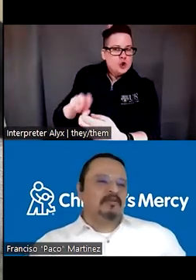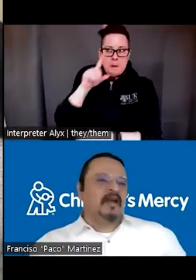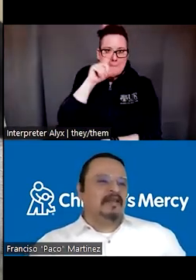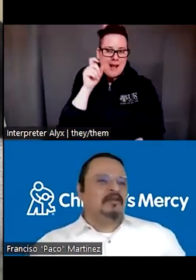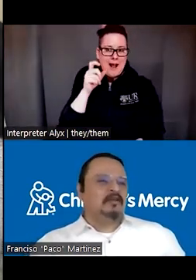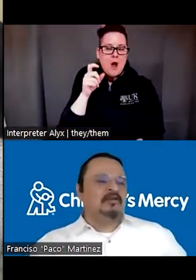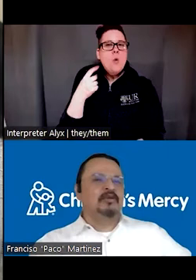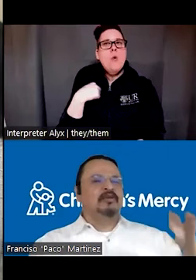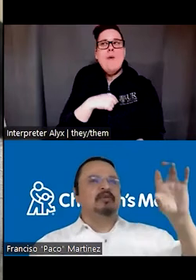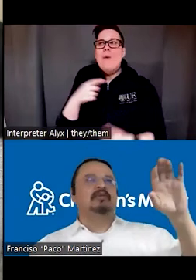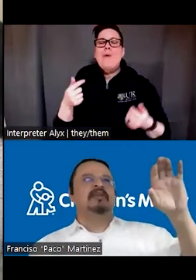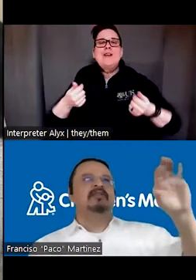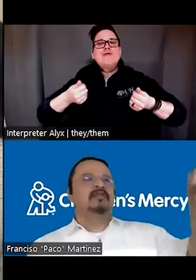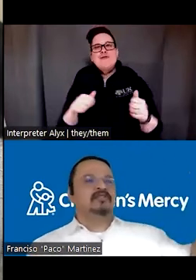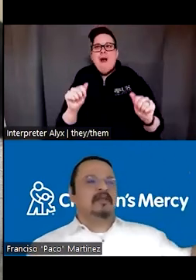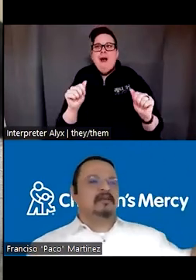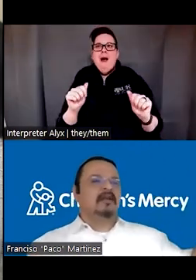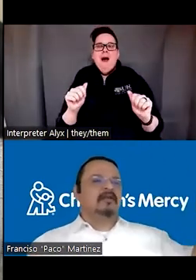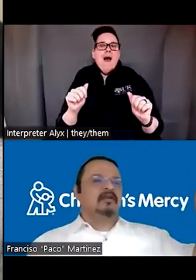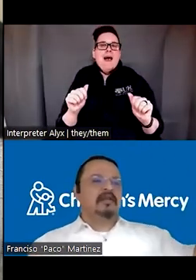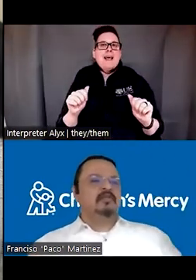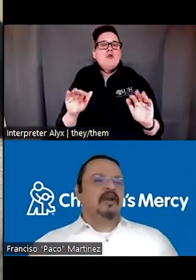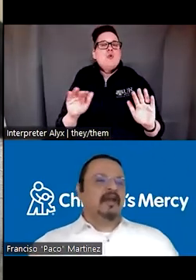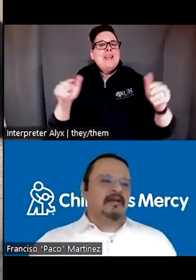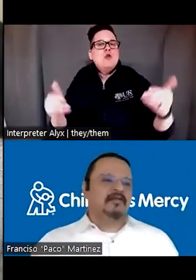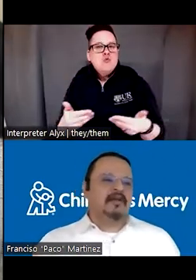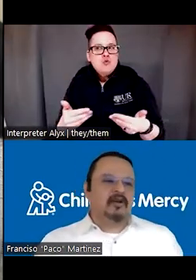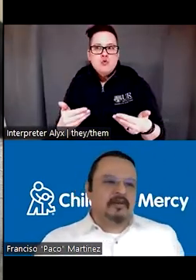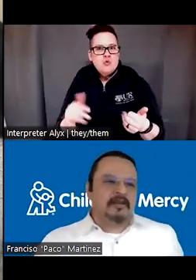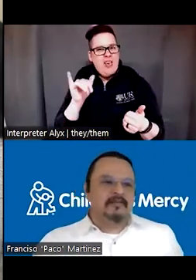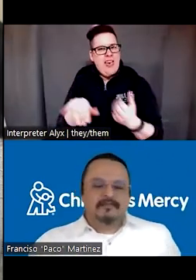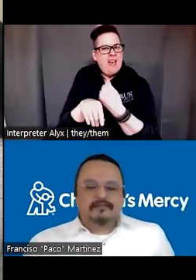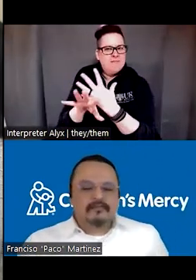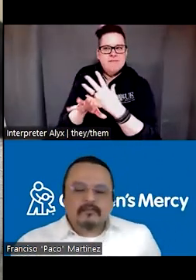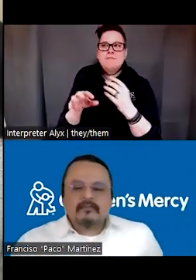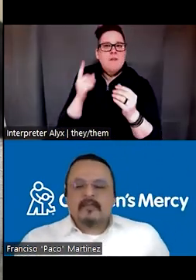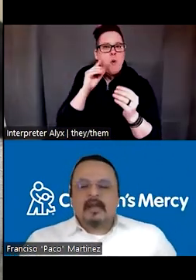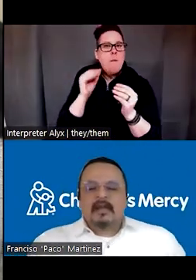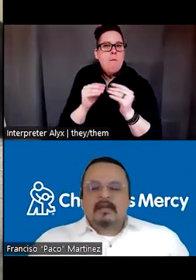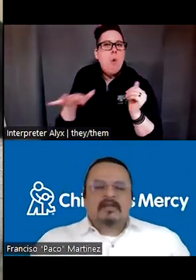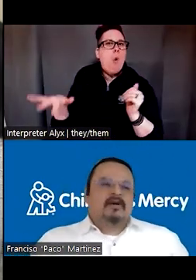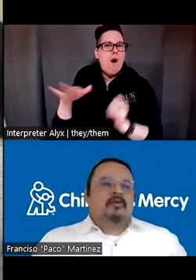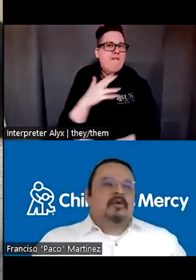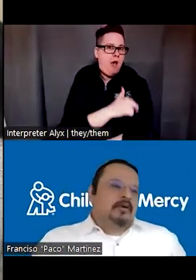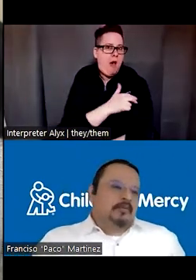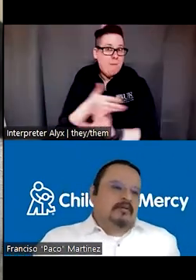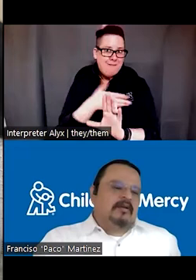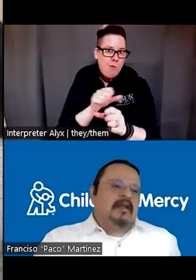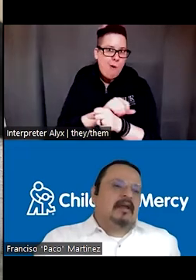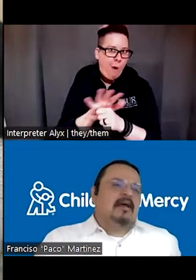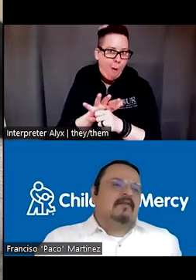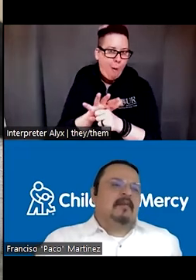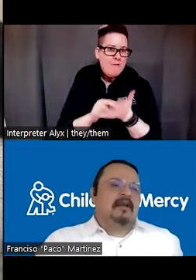were trying to introduce it into more areas of the hospital. So we were